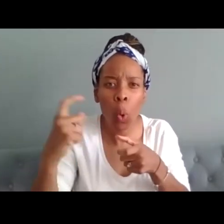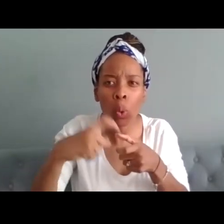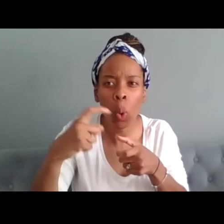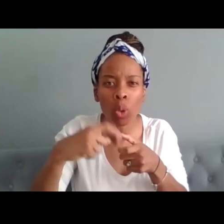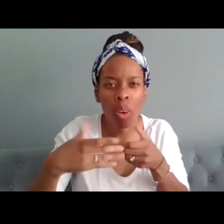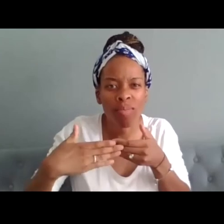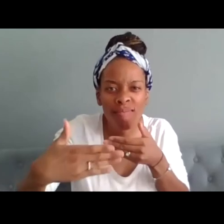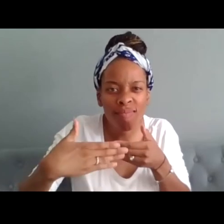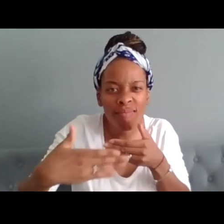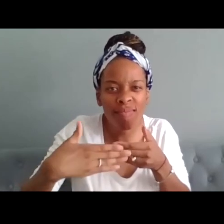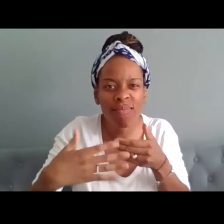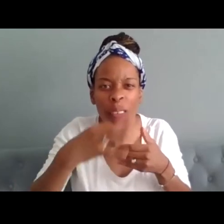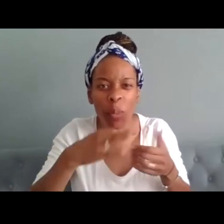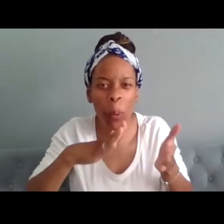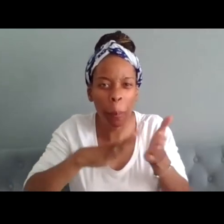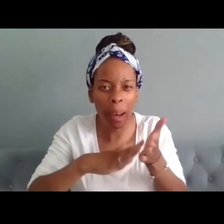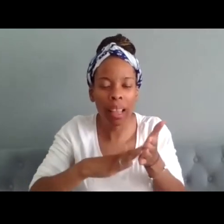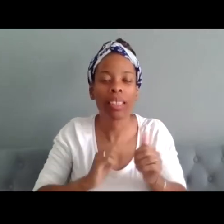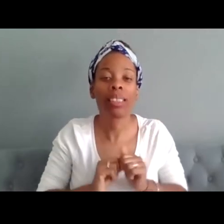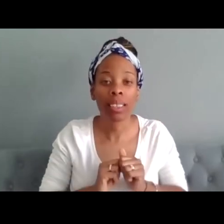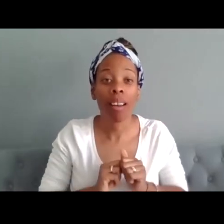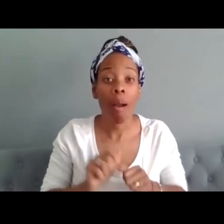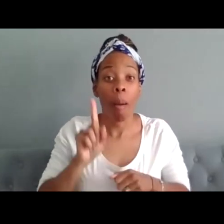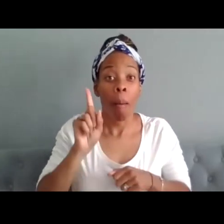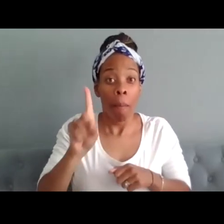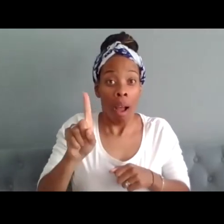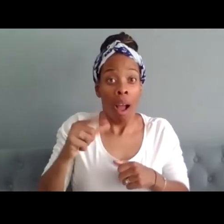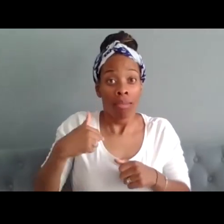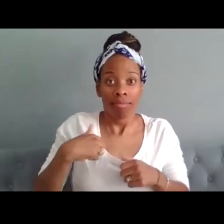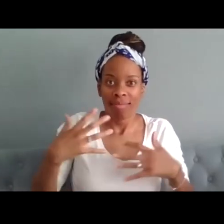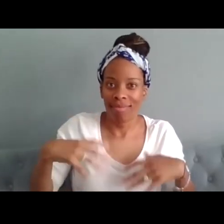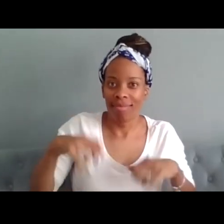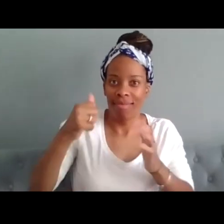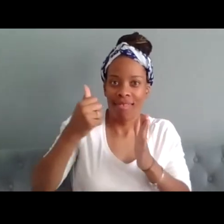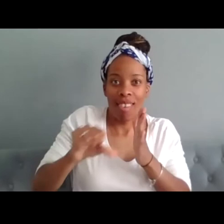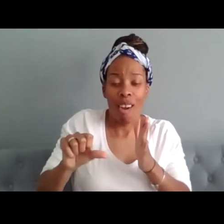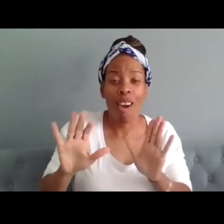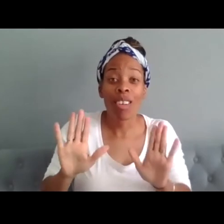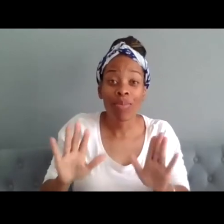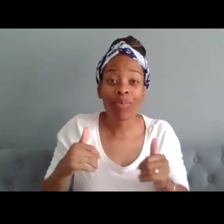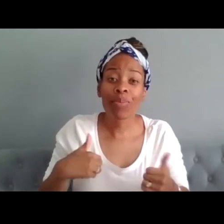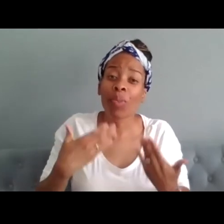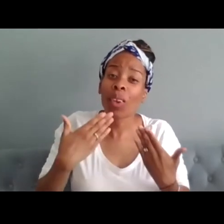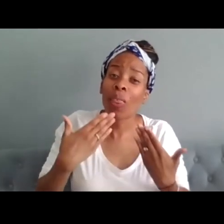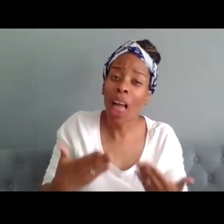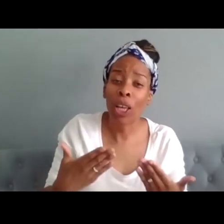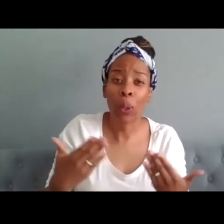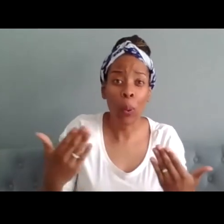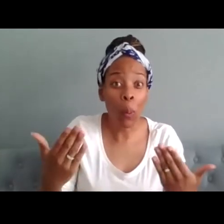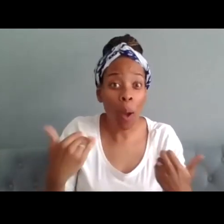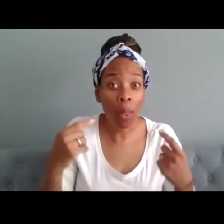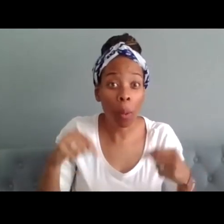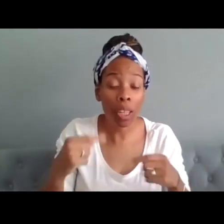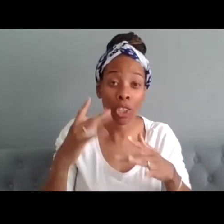but I think we'll get started so yeah thank you and welcome to this online event